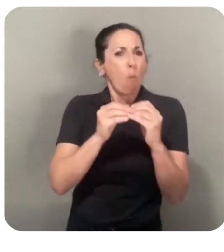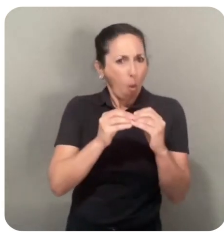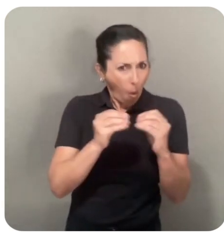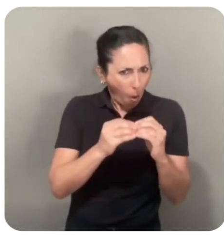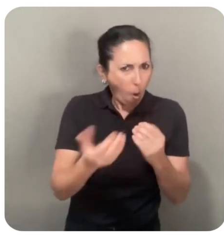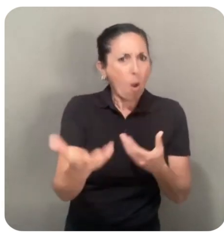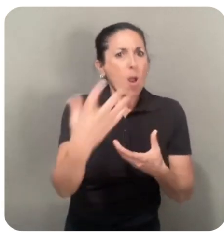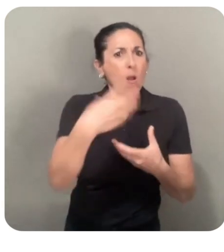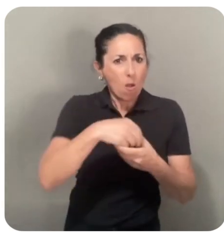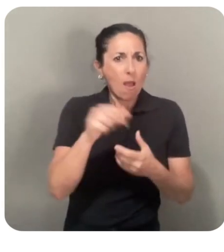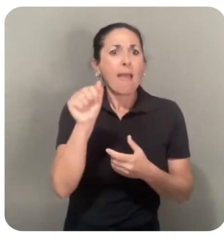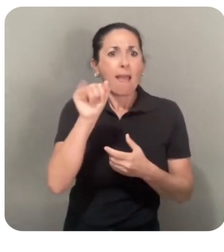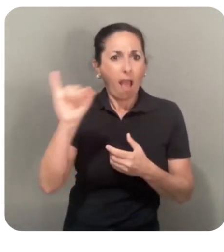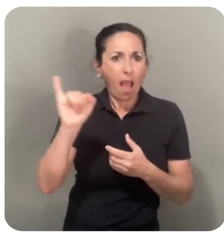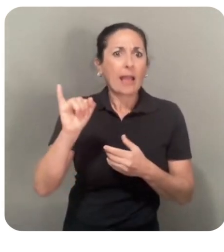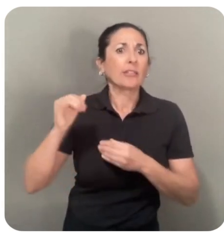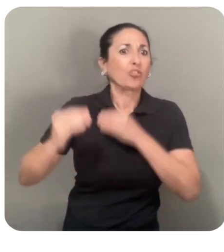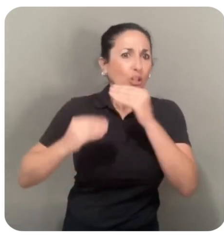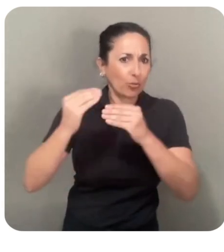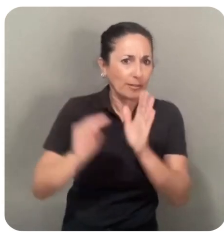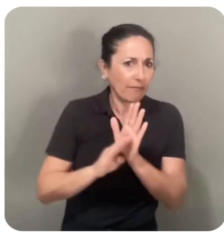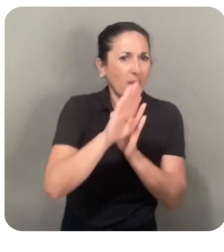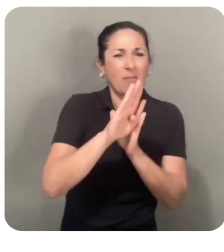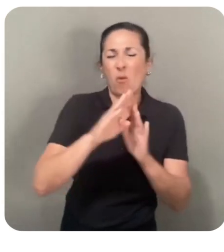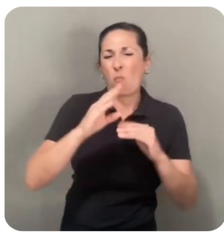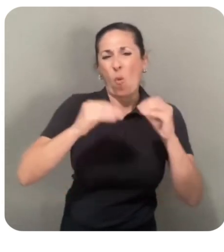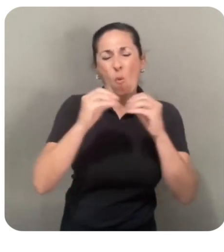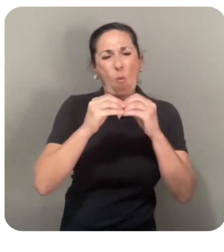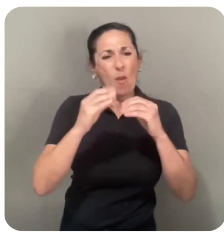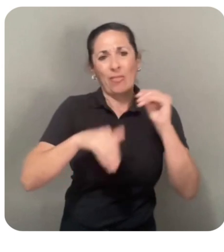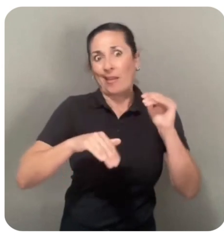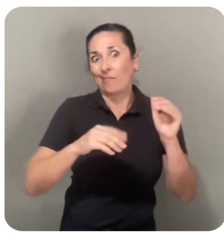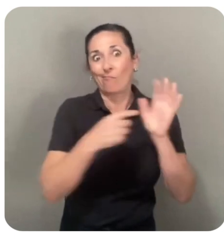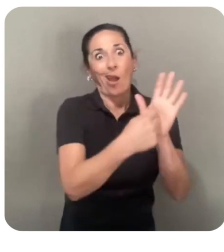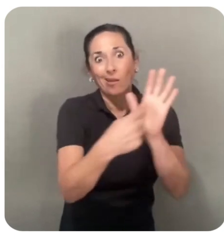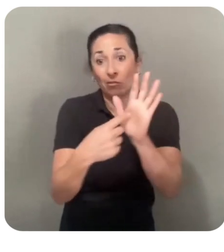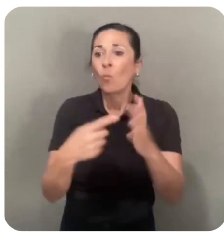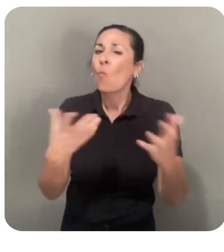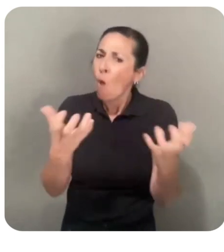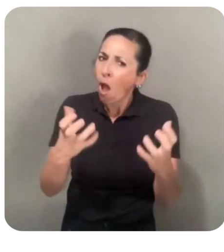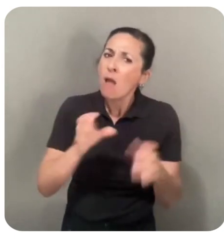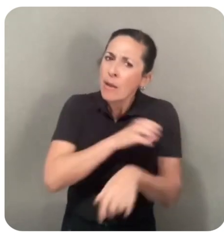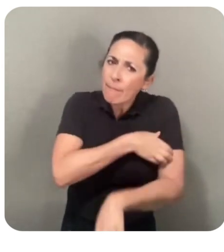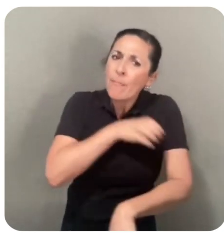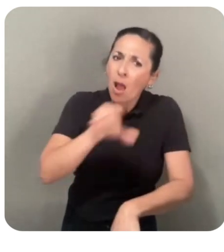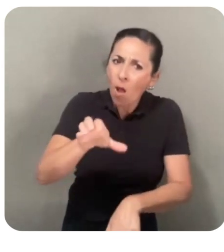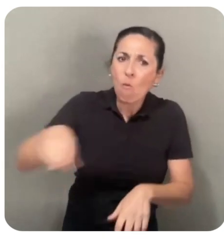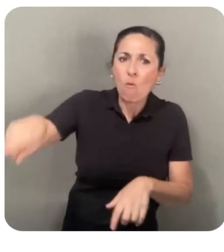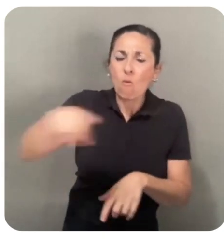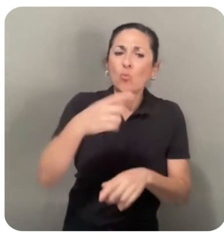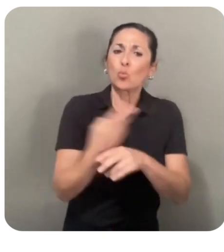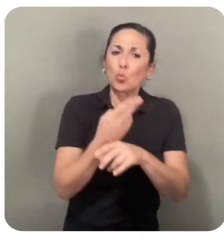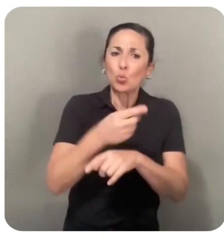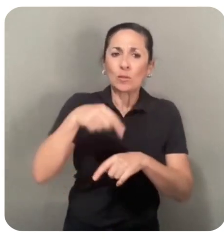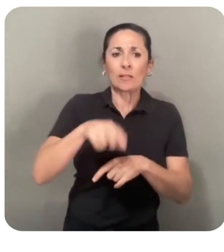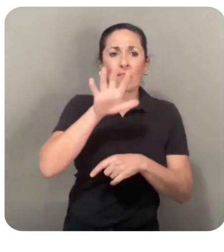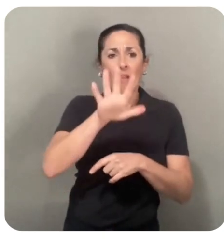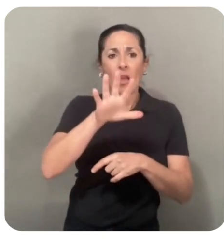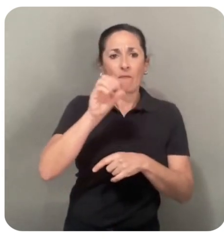development than just prompting models. And we really want to enable everyone to get the most out of this 405b model.